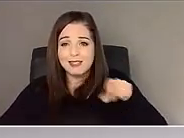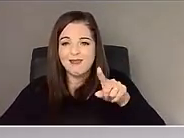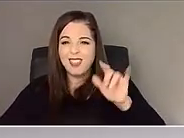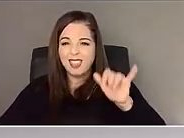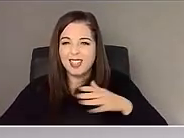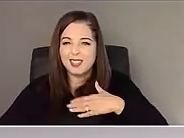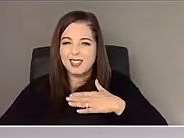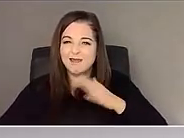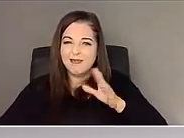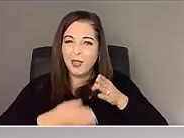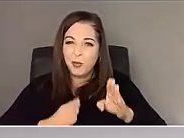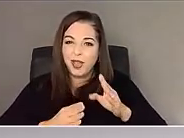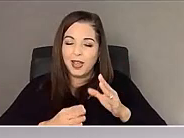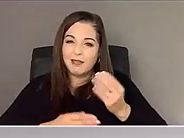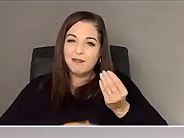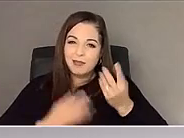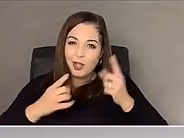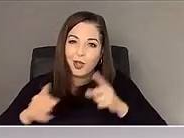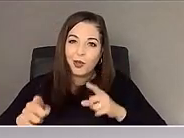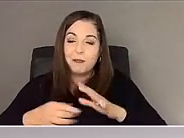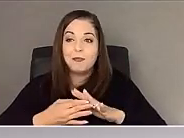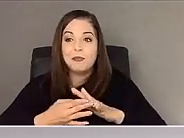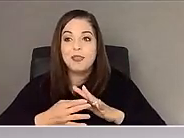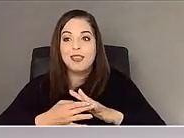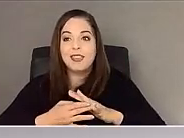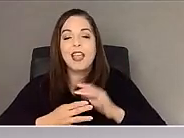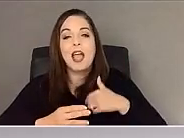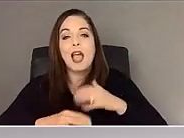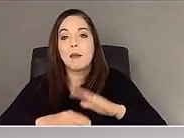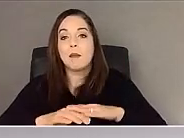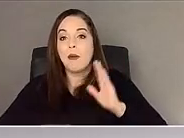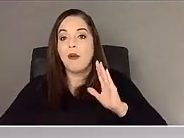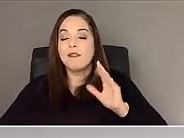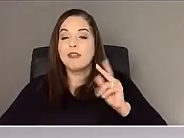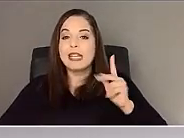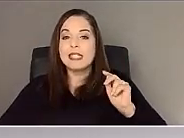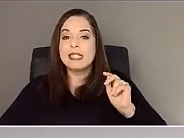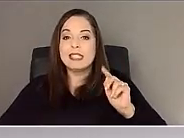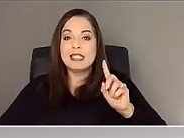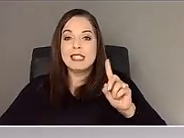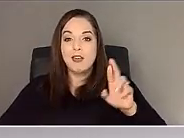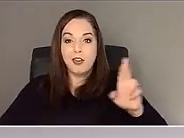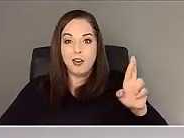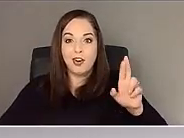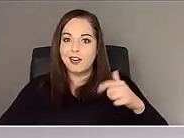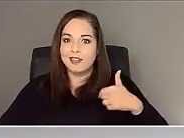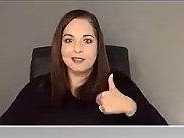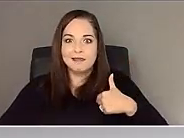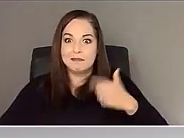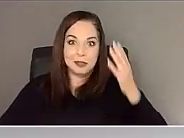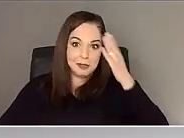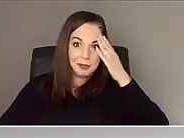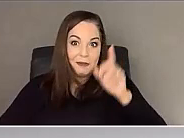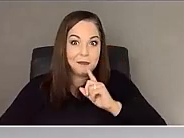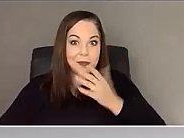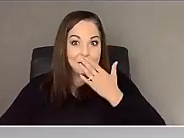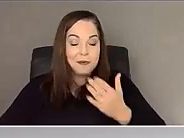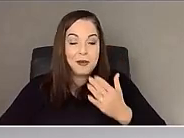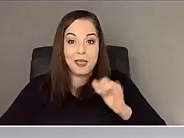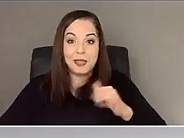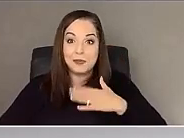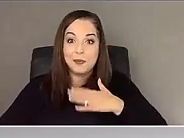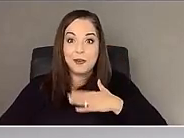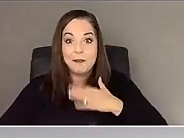Well, I'm all for candid conversations as the KTDRR staff know very well. That's one of my skills.